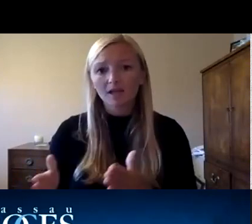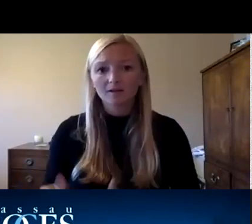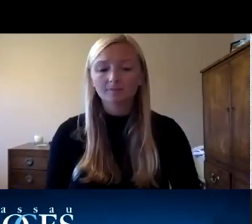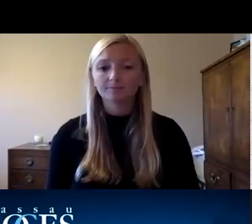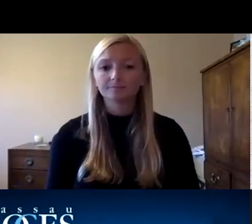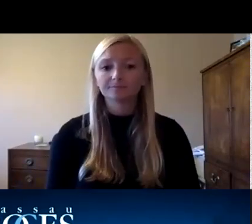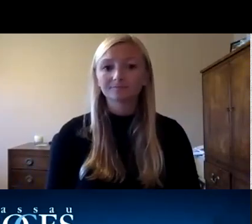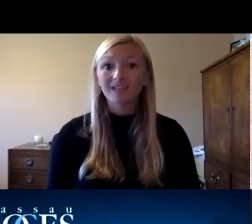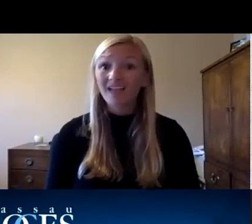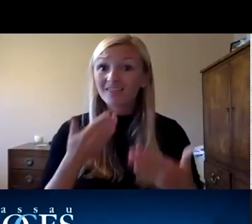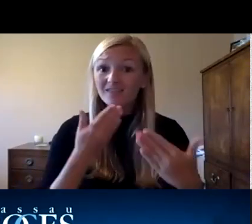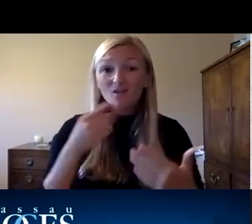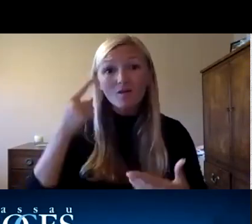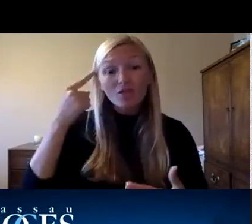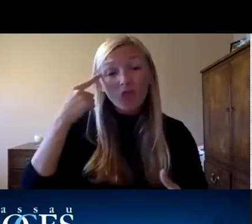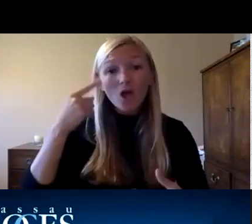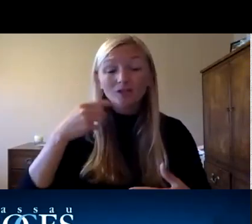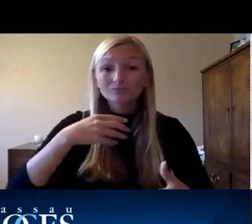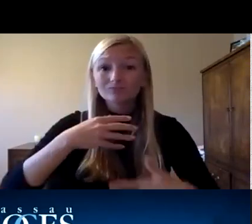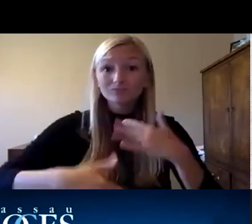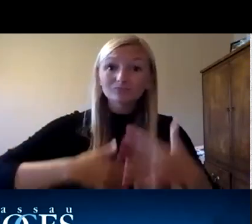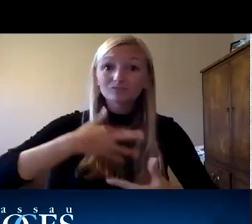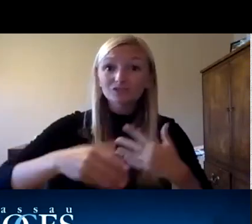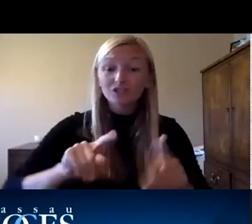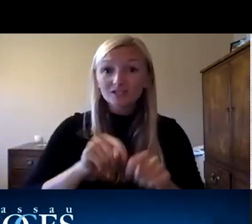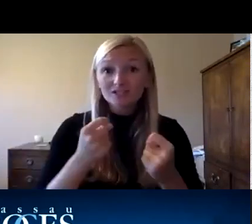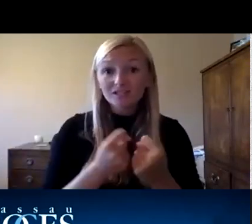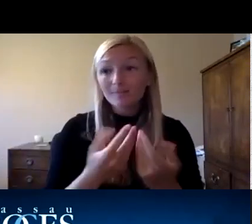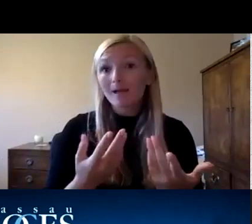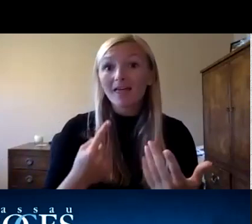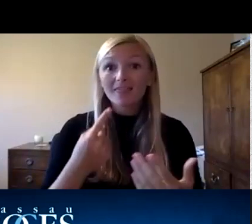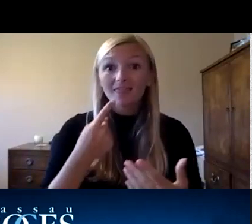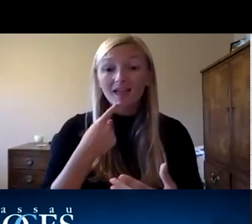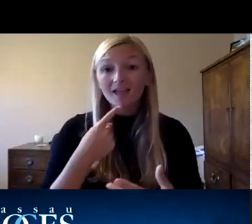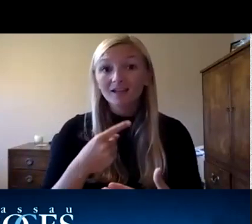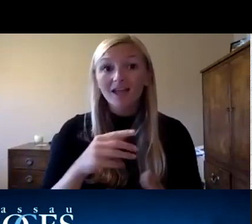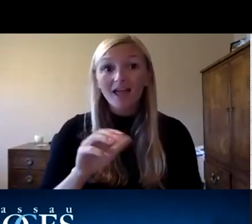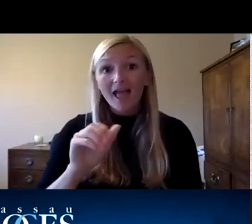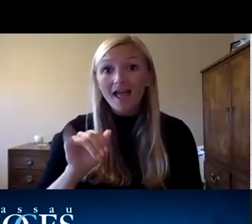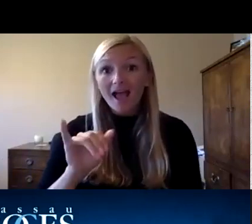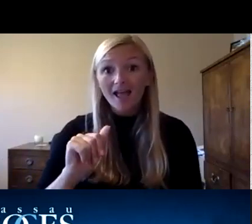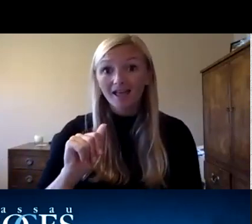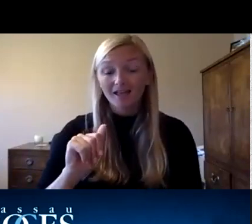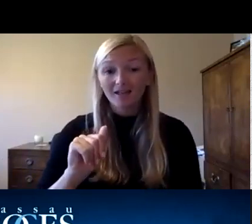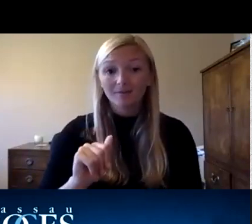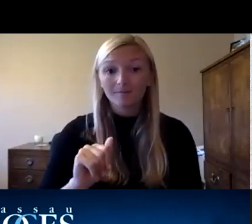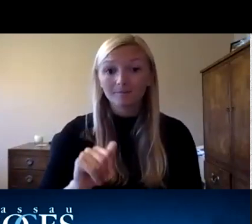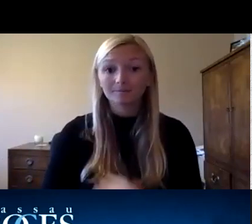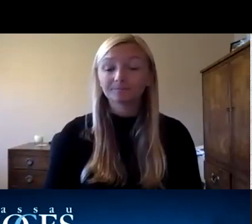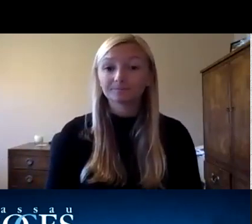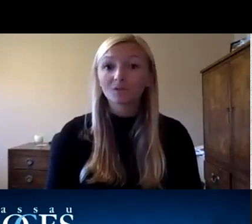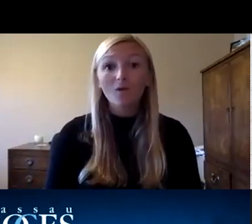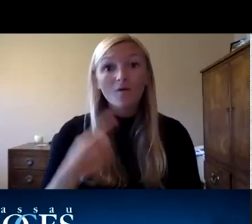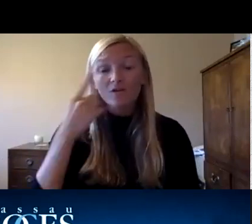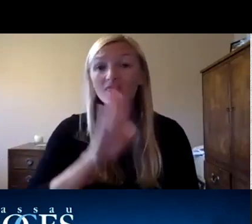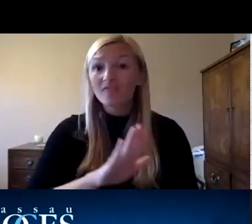the uh the thought exchange team um i thank our co-hosts aia from northern virginia uh and joseph mccoy for their